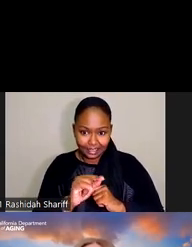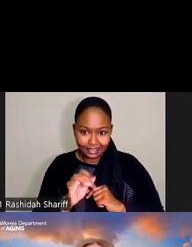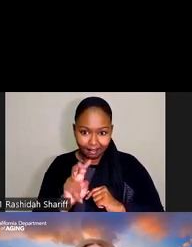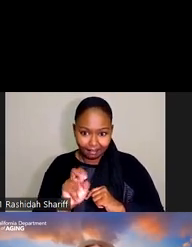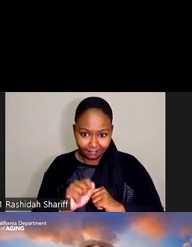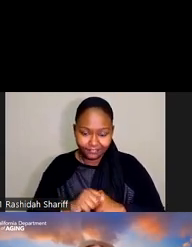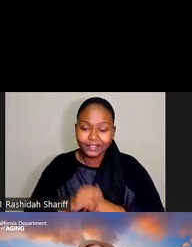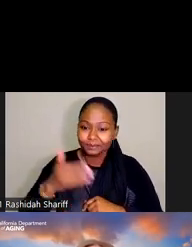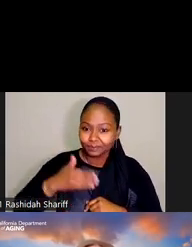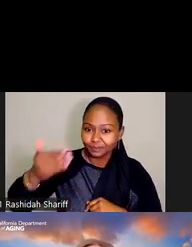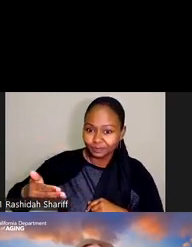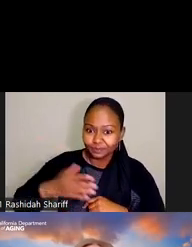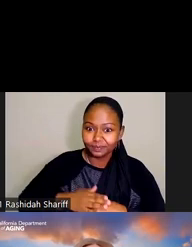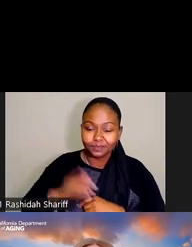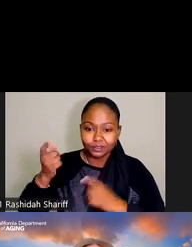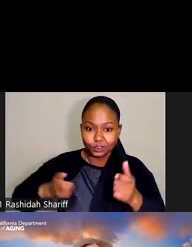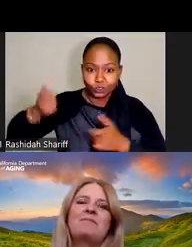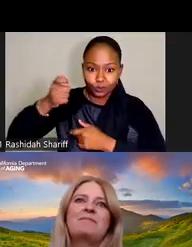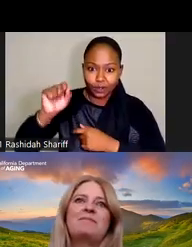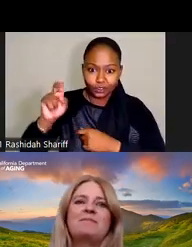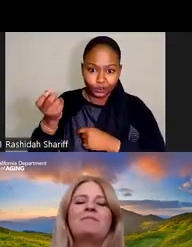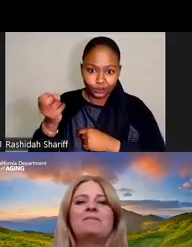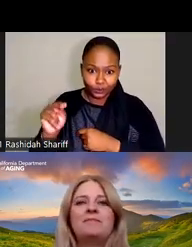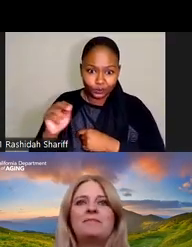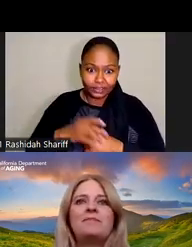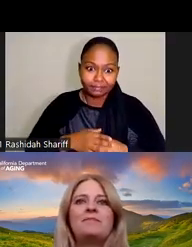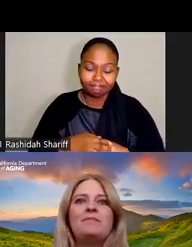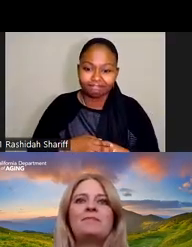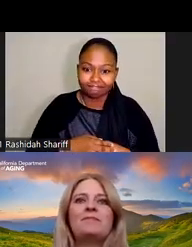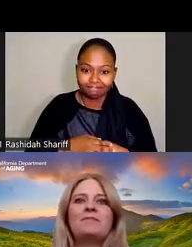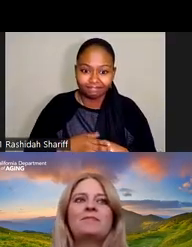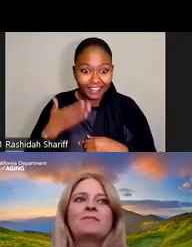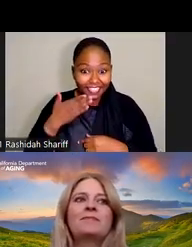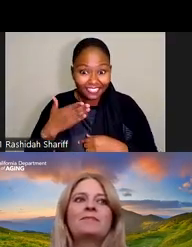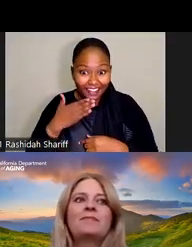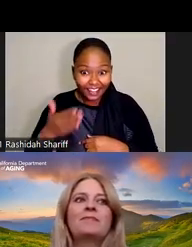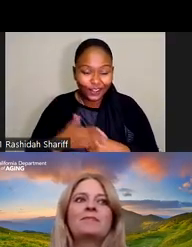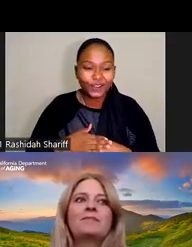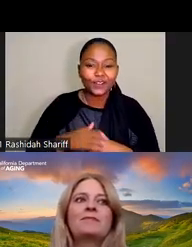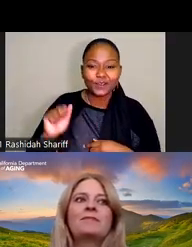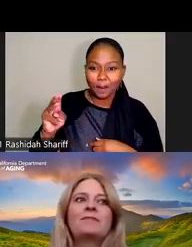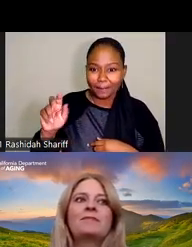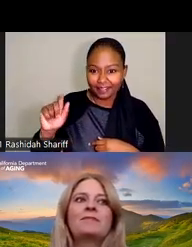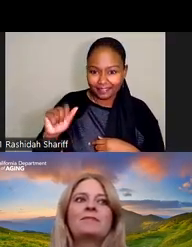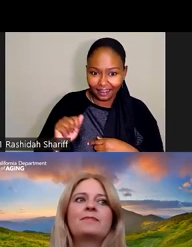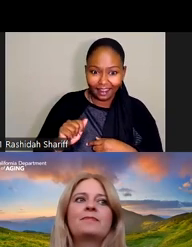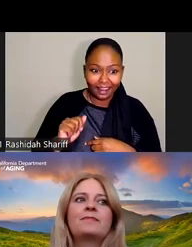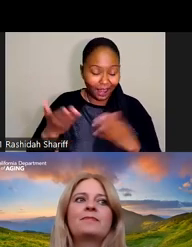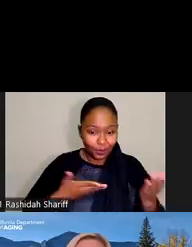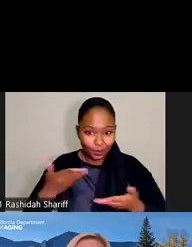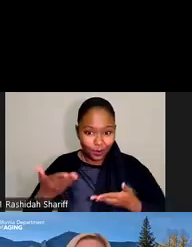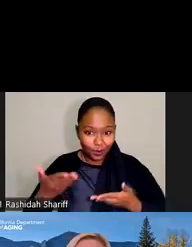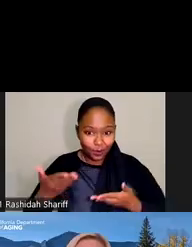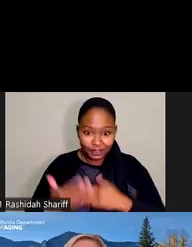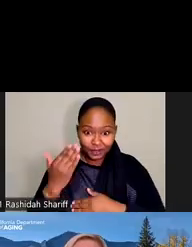California Department of Aging Director Susan DeMorris. Thank you, Amanda, and welcome. Good morning